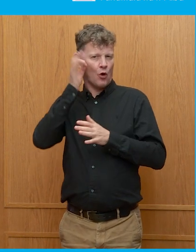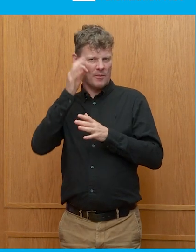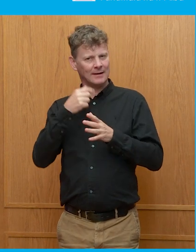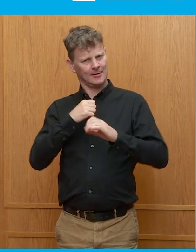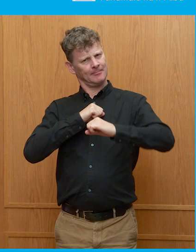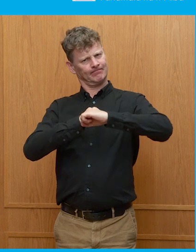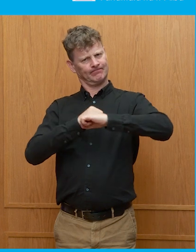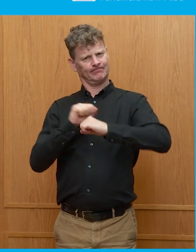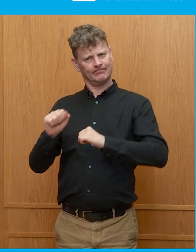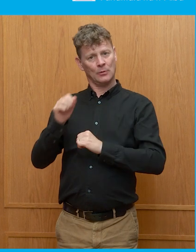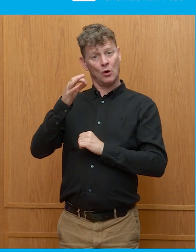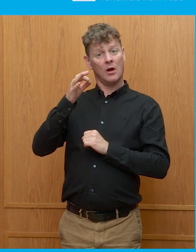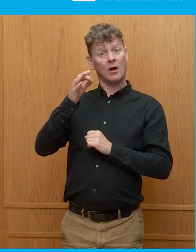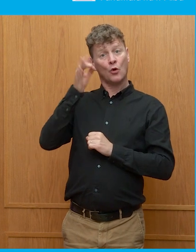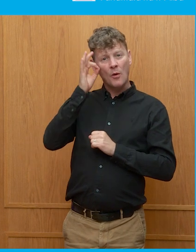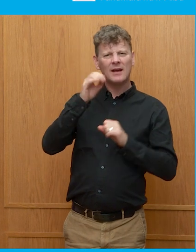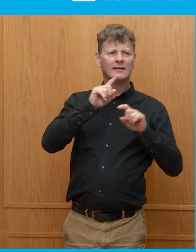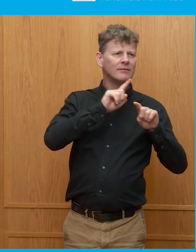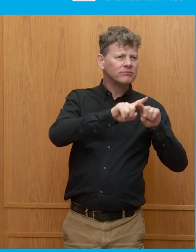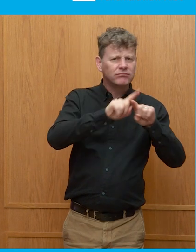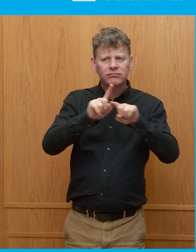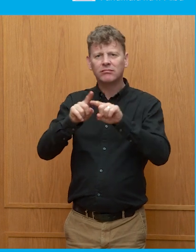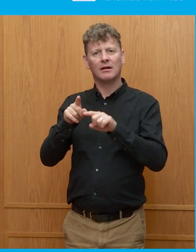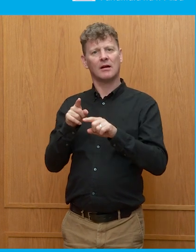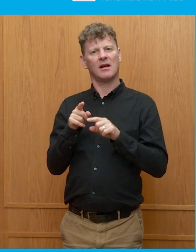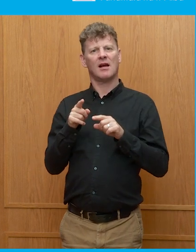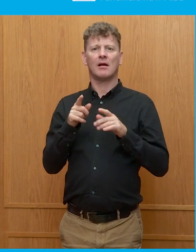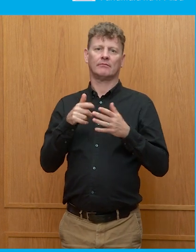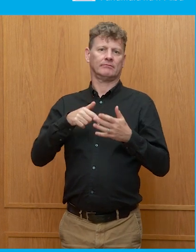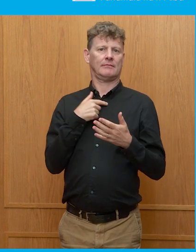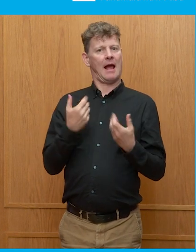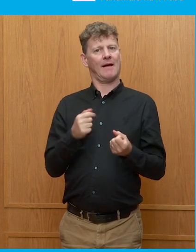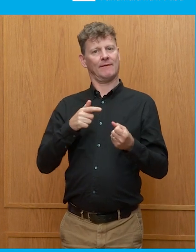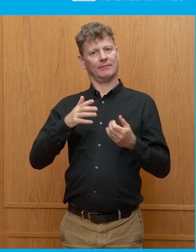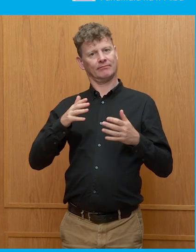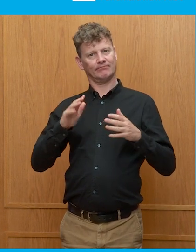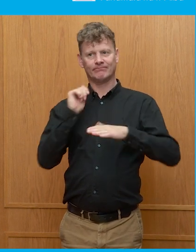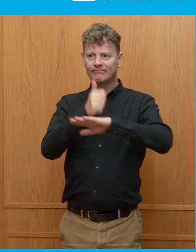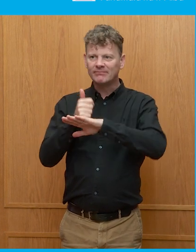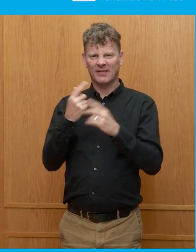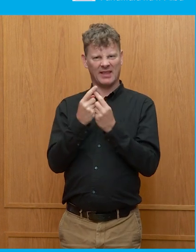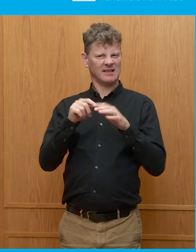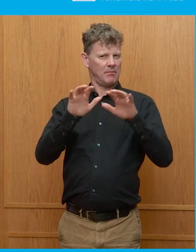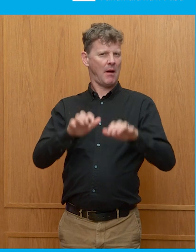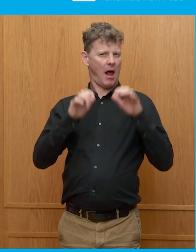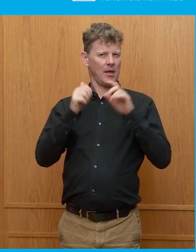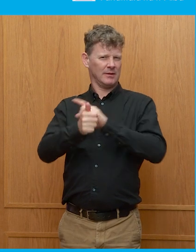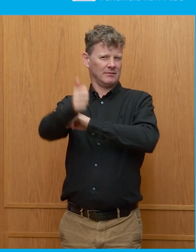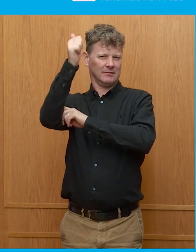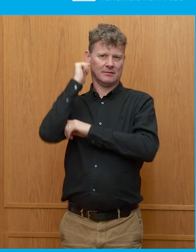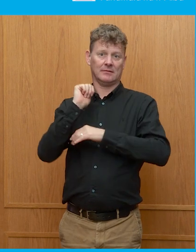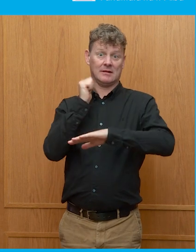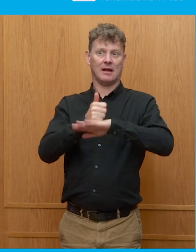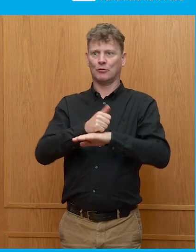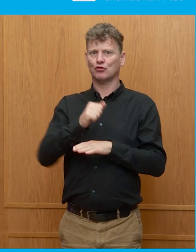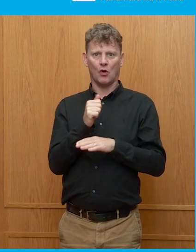think of all the innovations and introductions that we made into the Parliament that was established here in